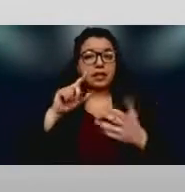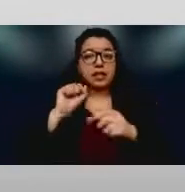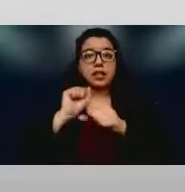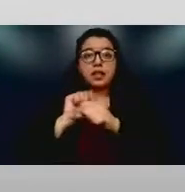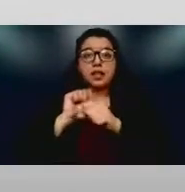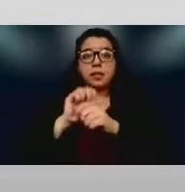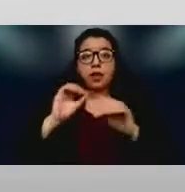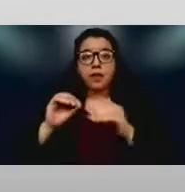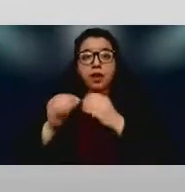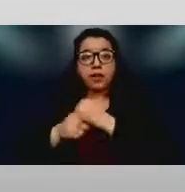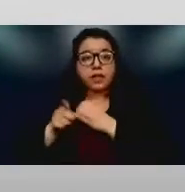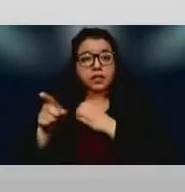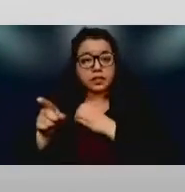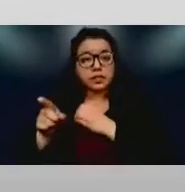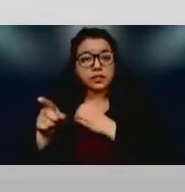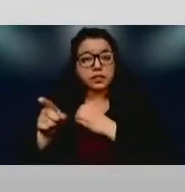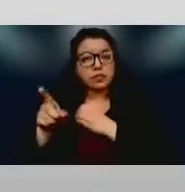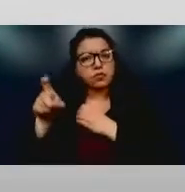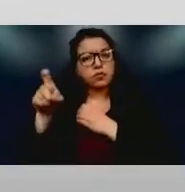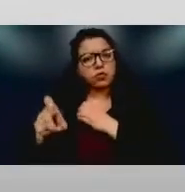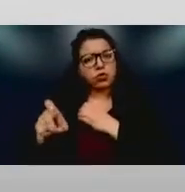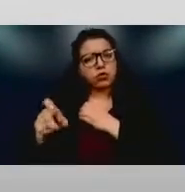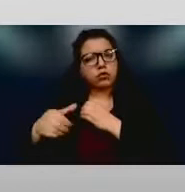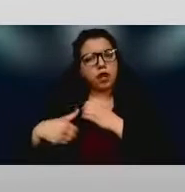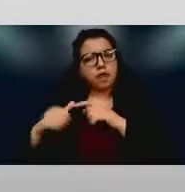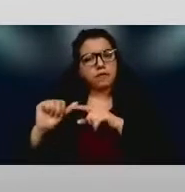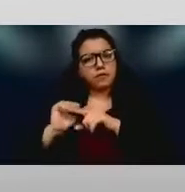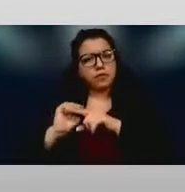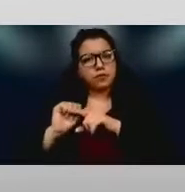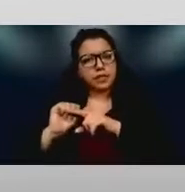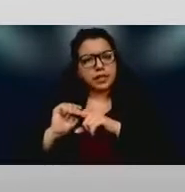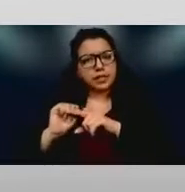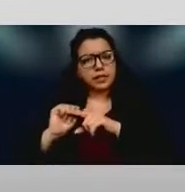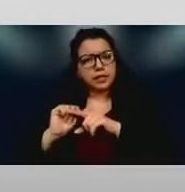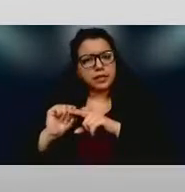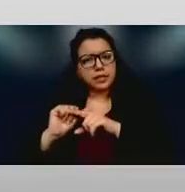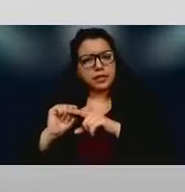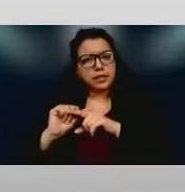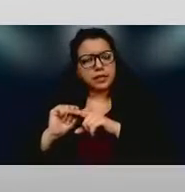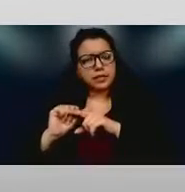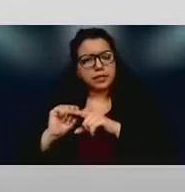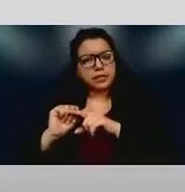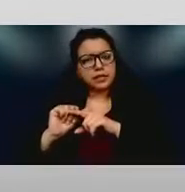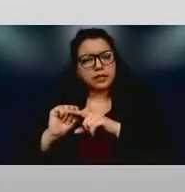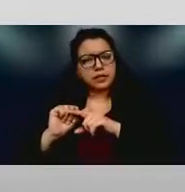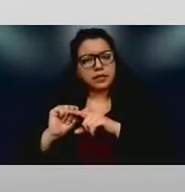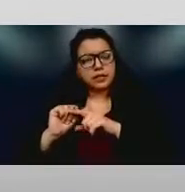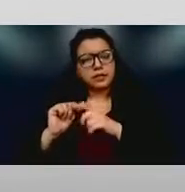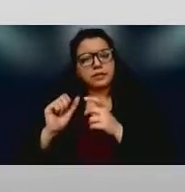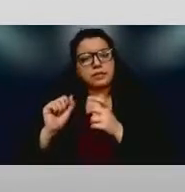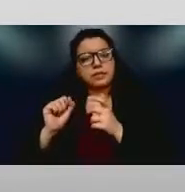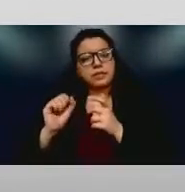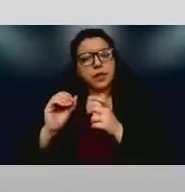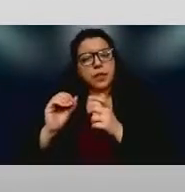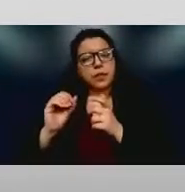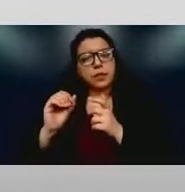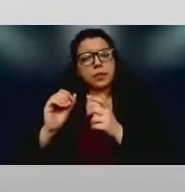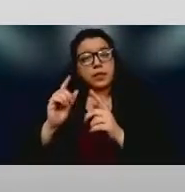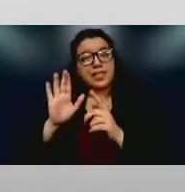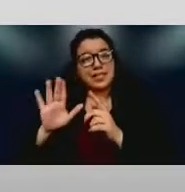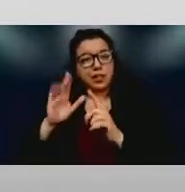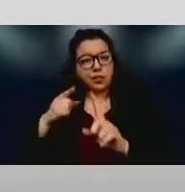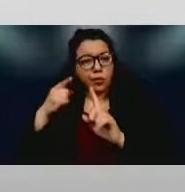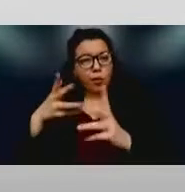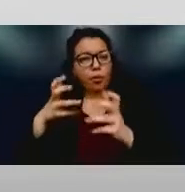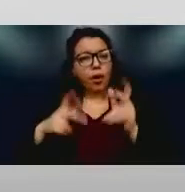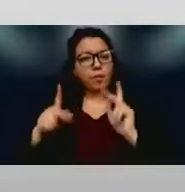surely has to change if we're going to get people out into the employment, you know, uh, and there are many,